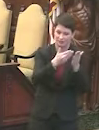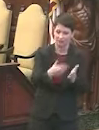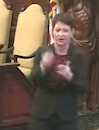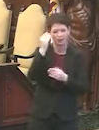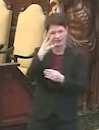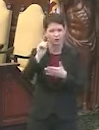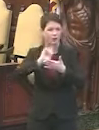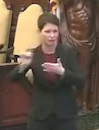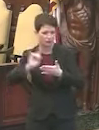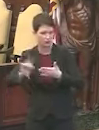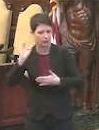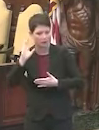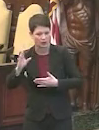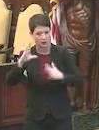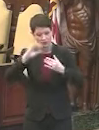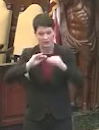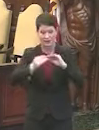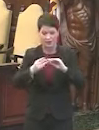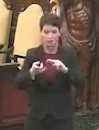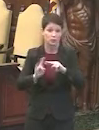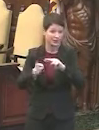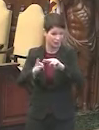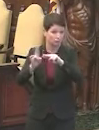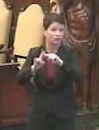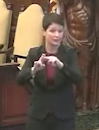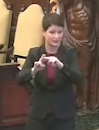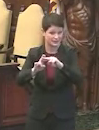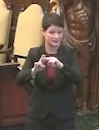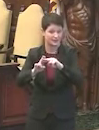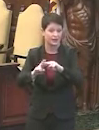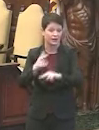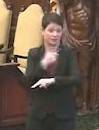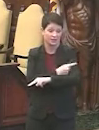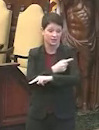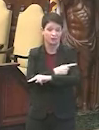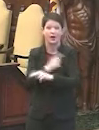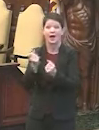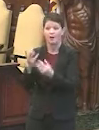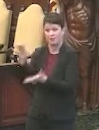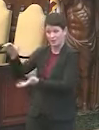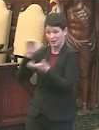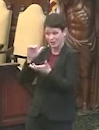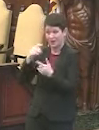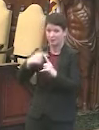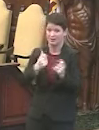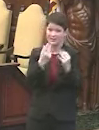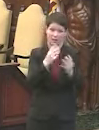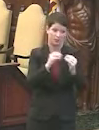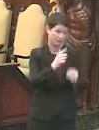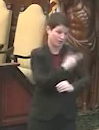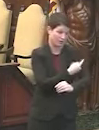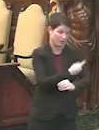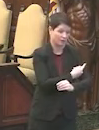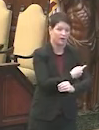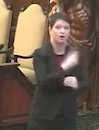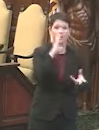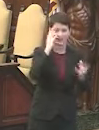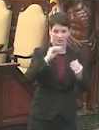a weekly basis. And we do expect that number to increase, the number of increase in doses that we're receiving, and with more providers being enrolled,